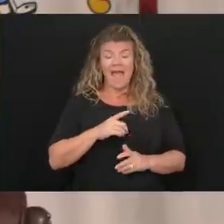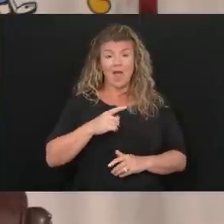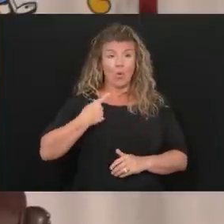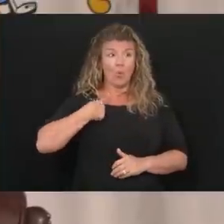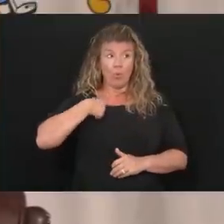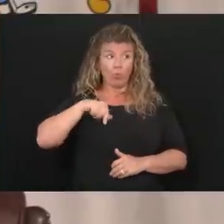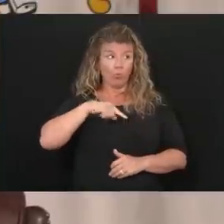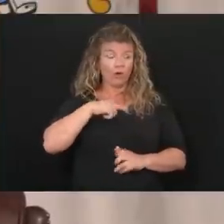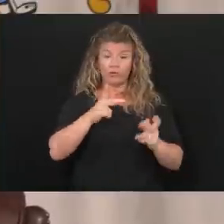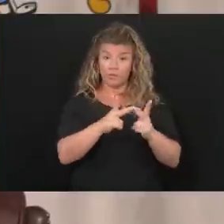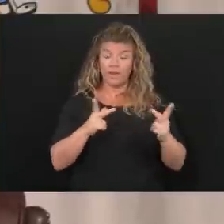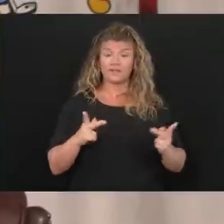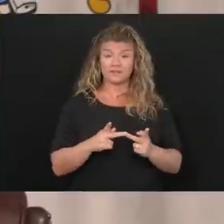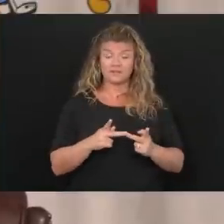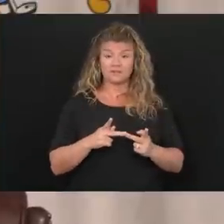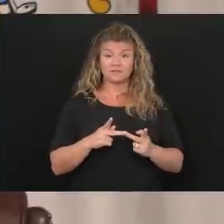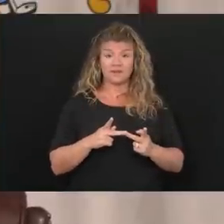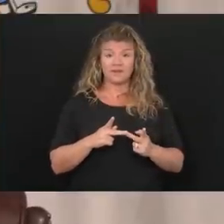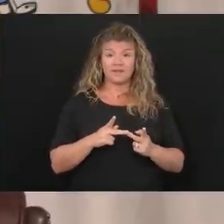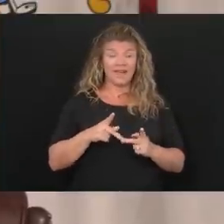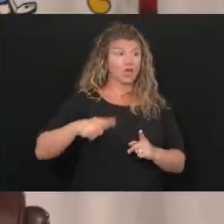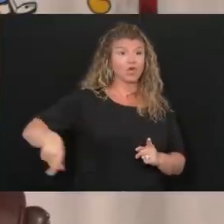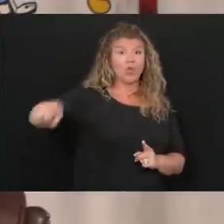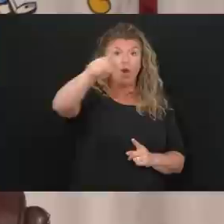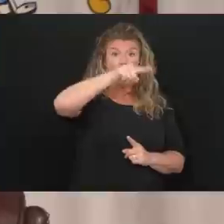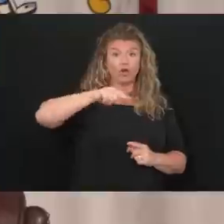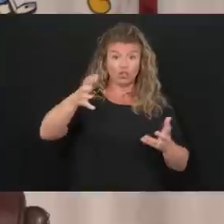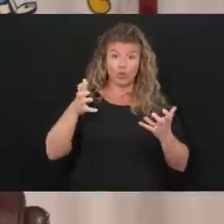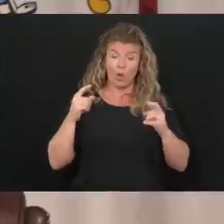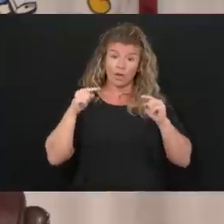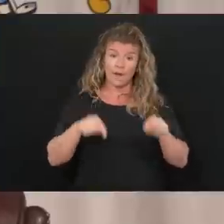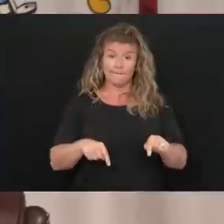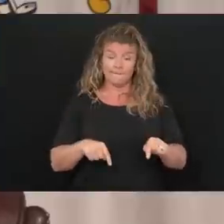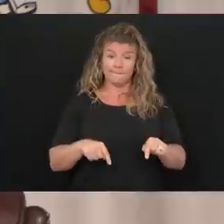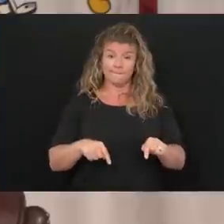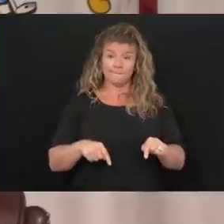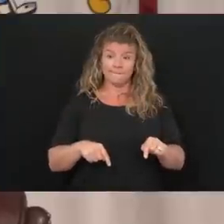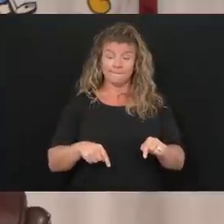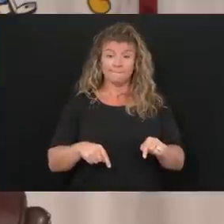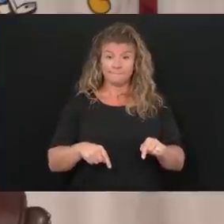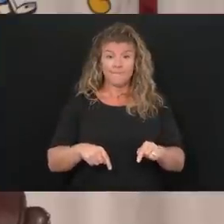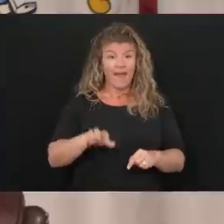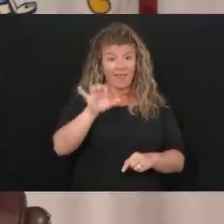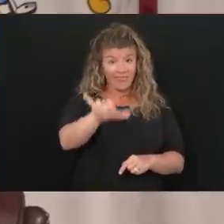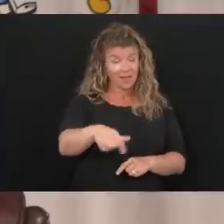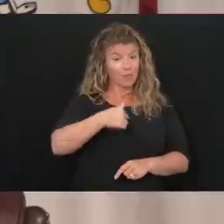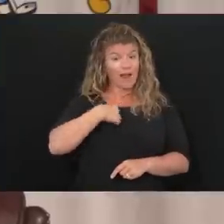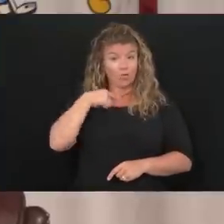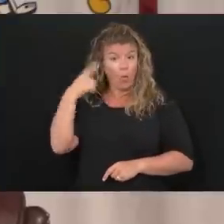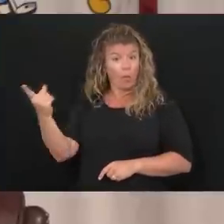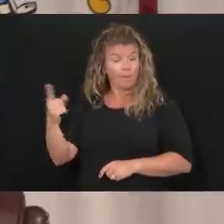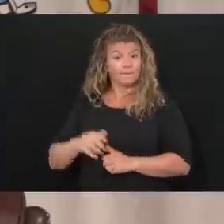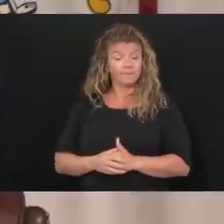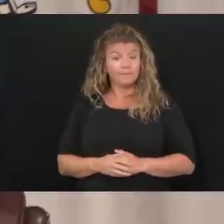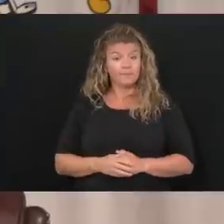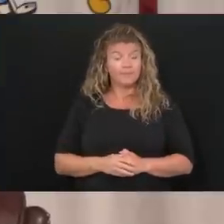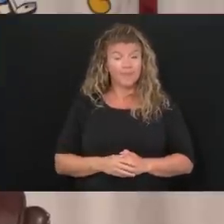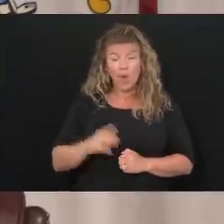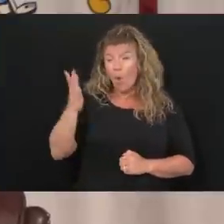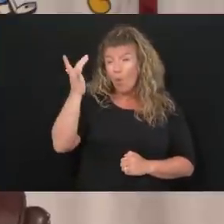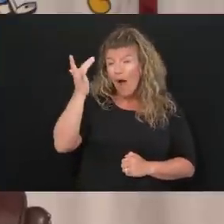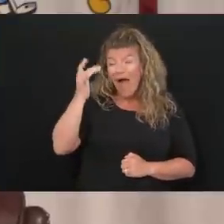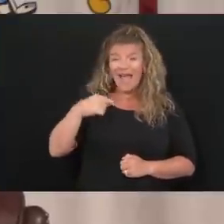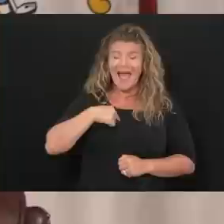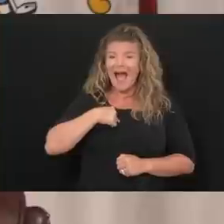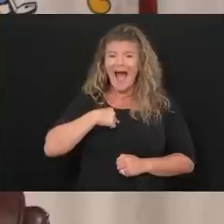place that all of you should come to. And that's exactly what I told them, because I am